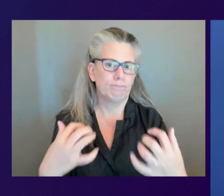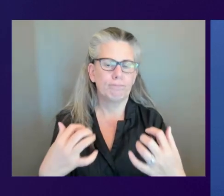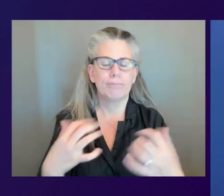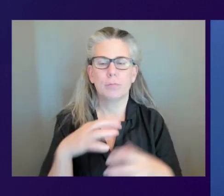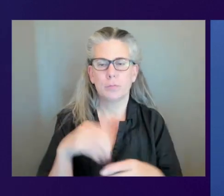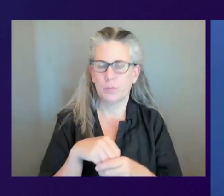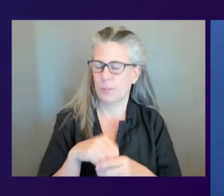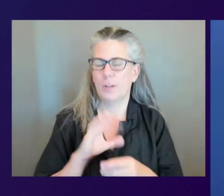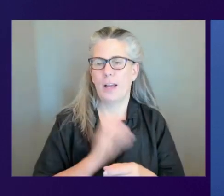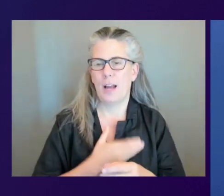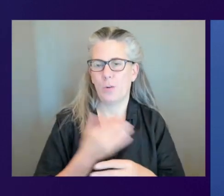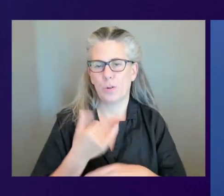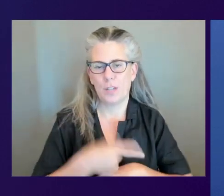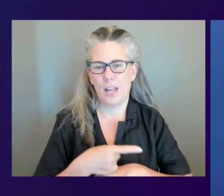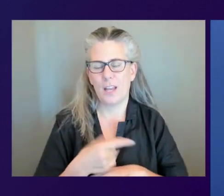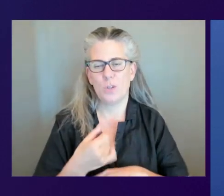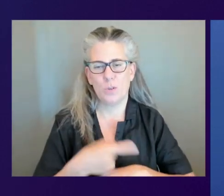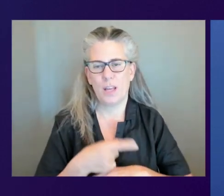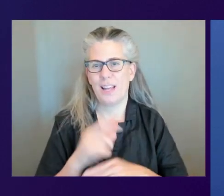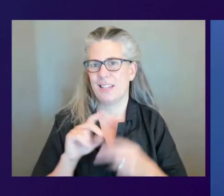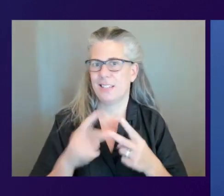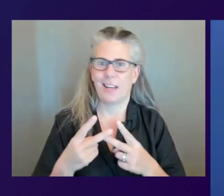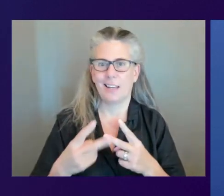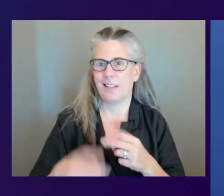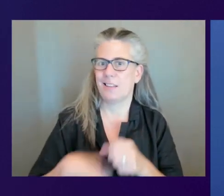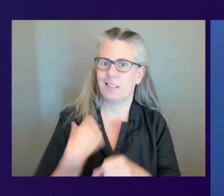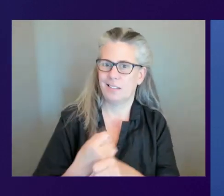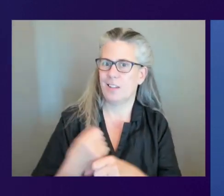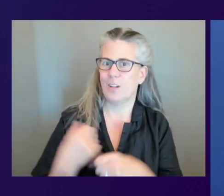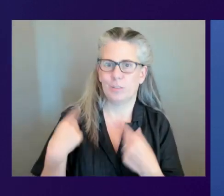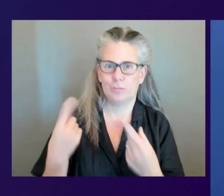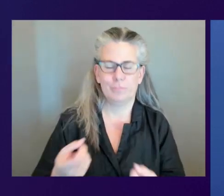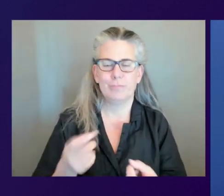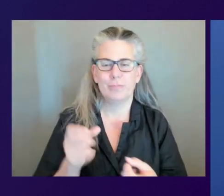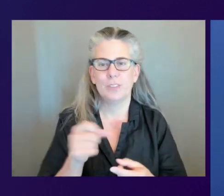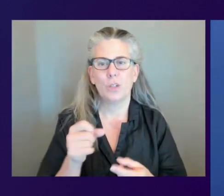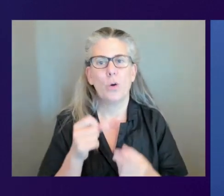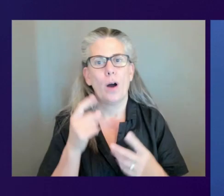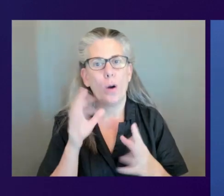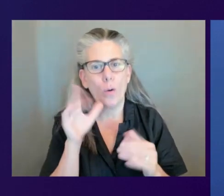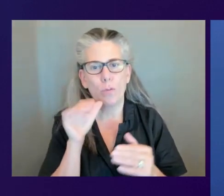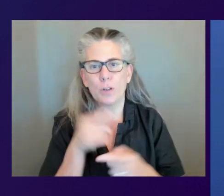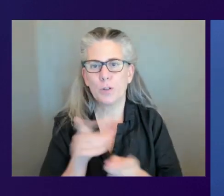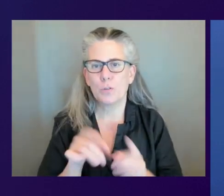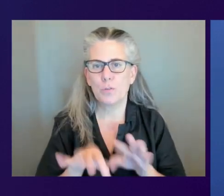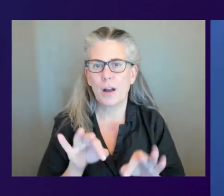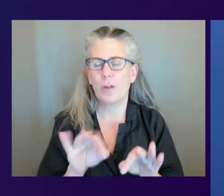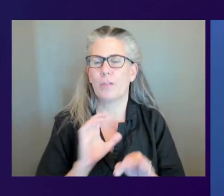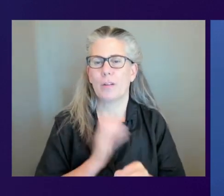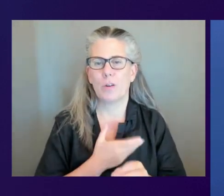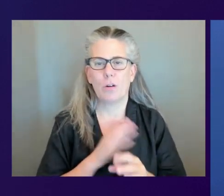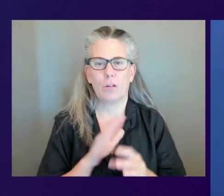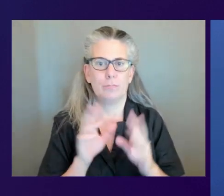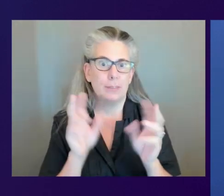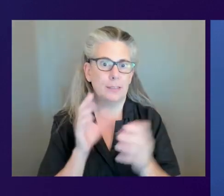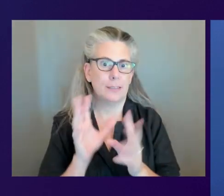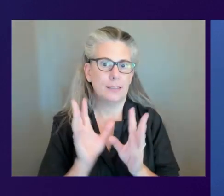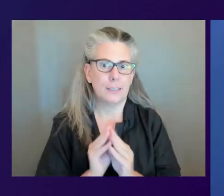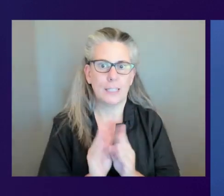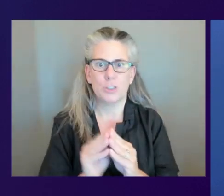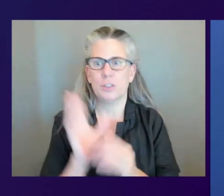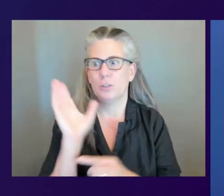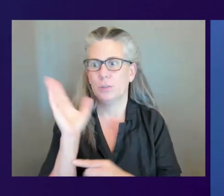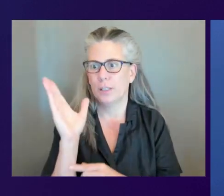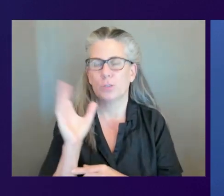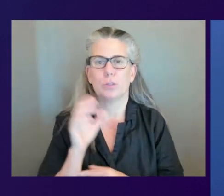innovation day today. Hopefully you found today's sessions thought provoking and informative. We talked a lot